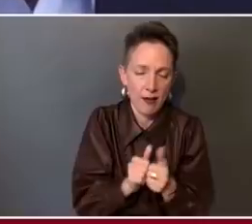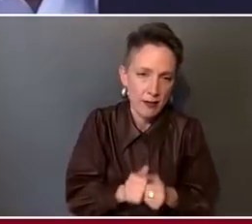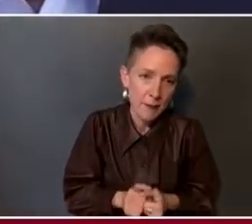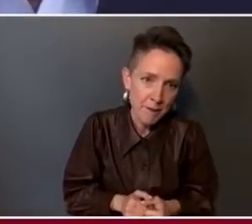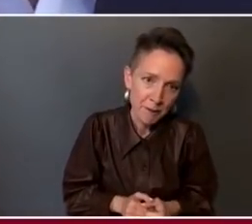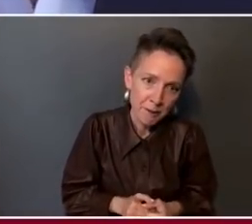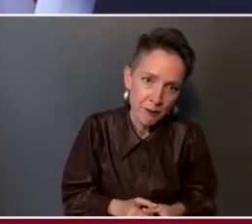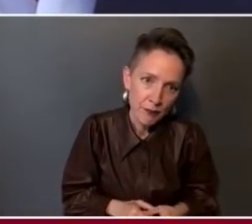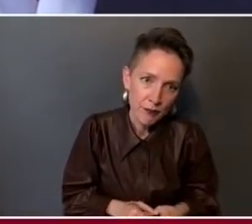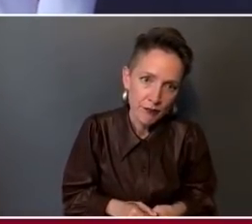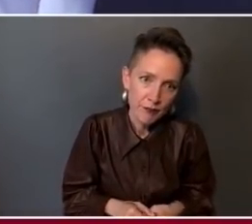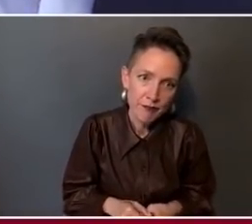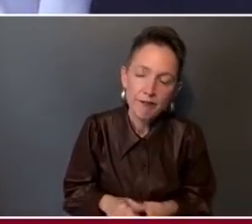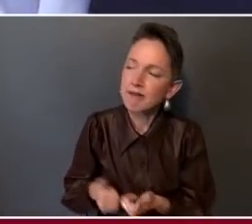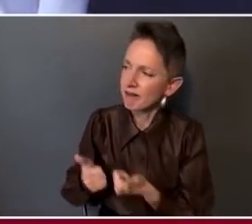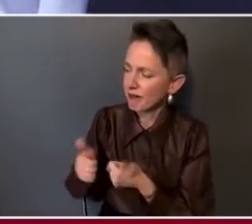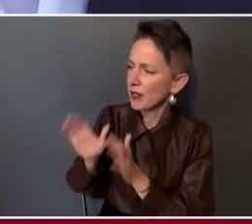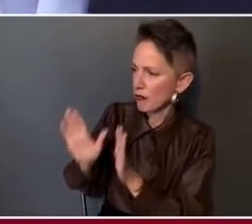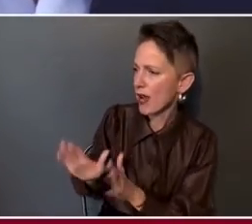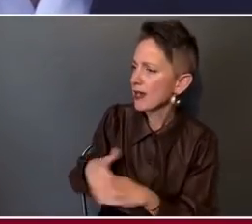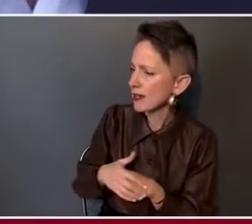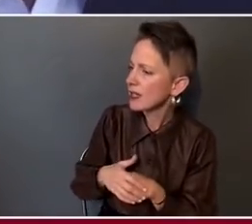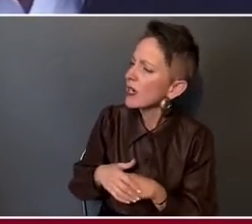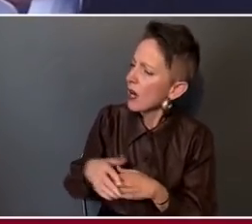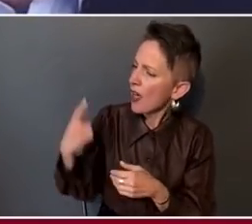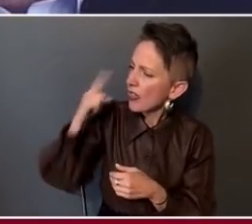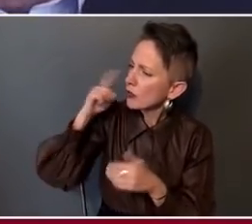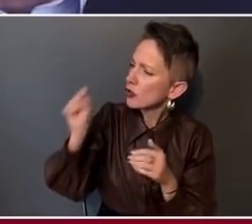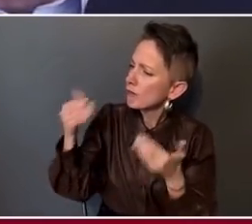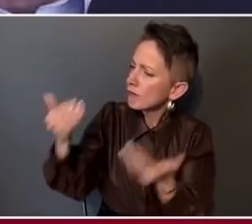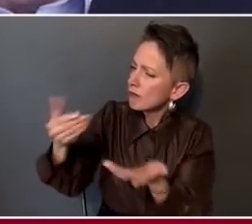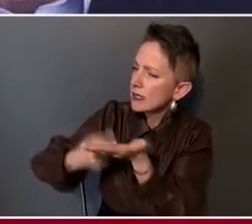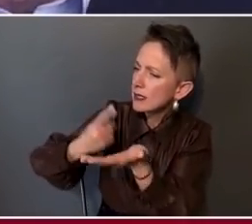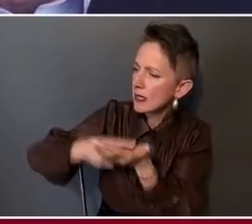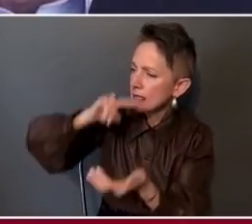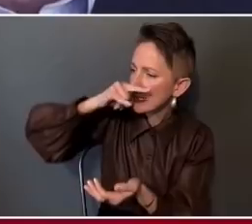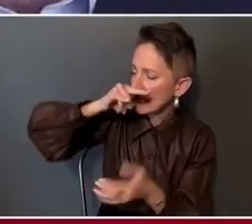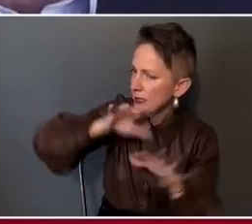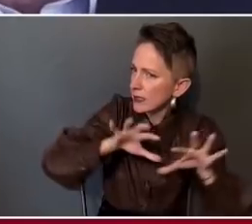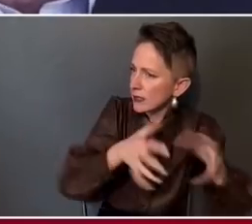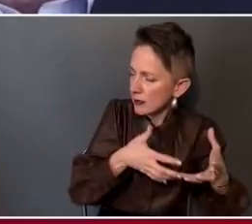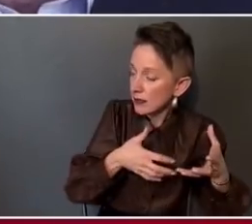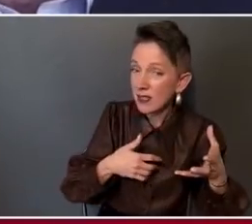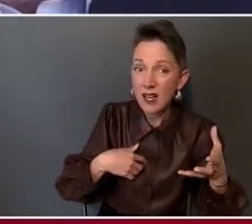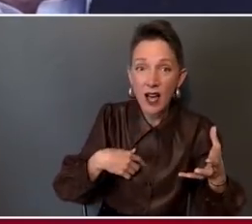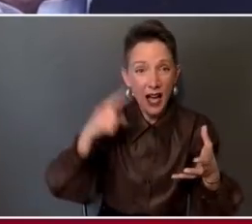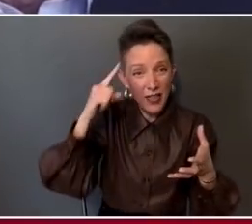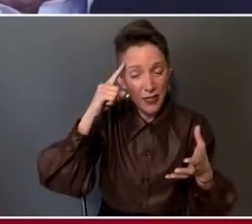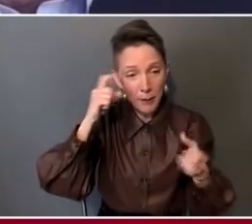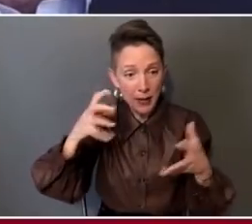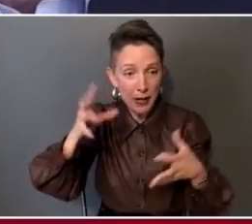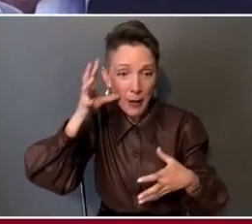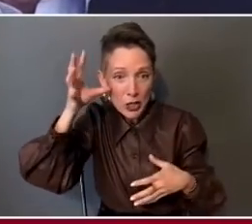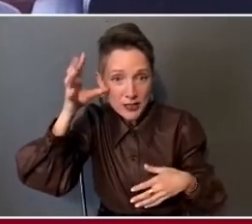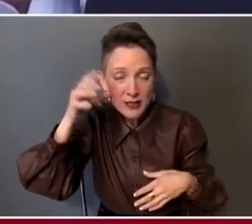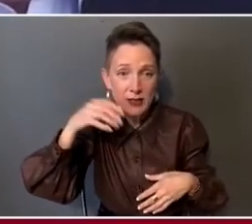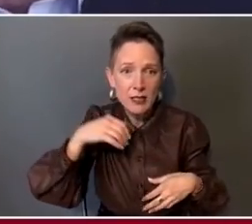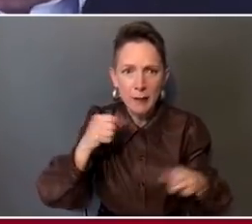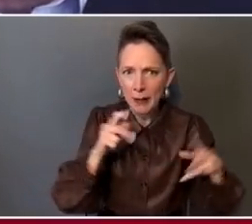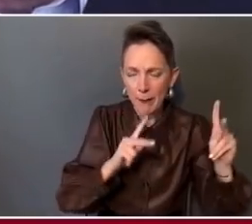Great. Let's talk about kids a little bit, because I think a lot of parents and a lot of people are confused about